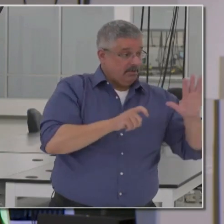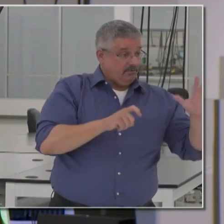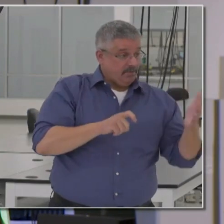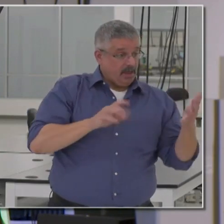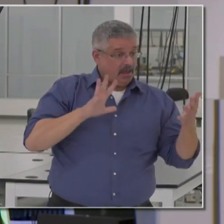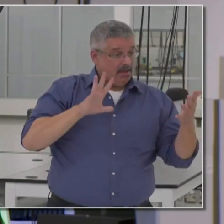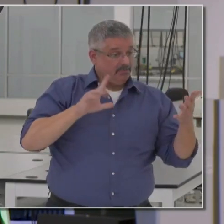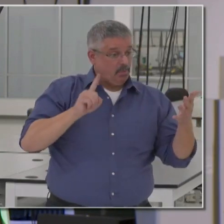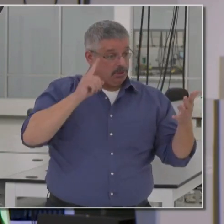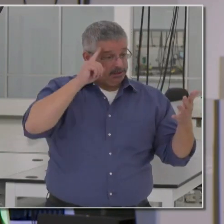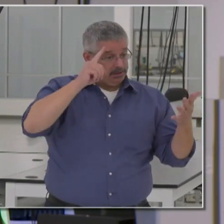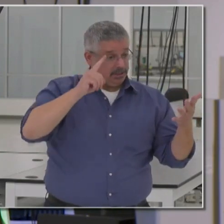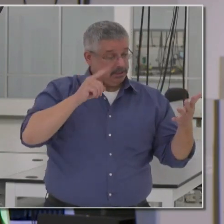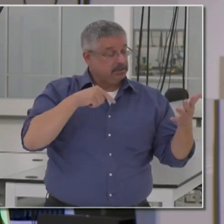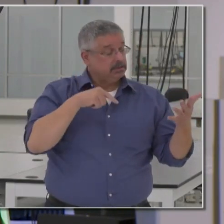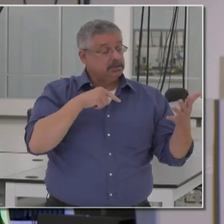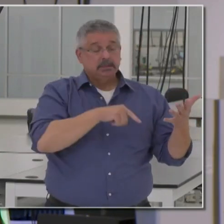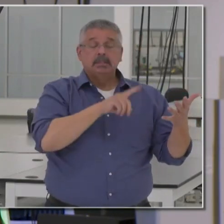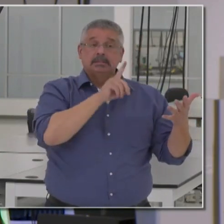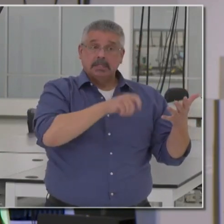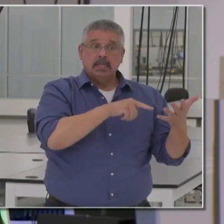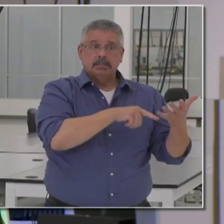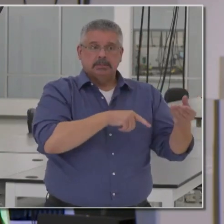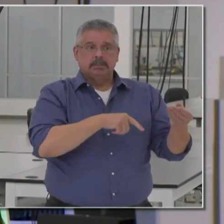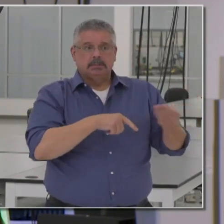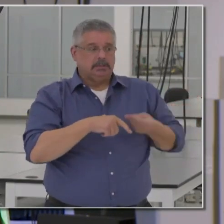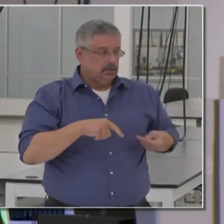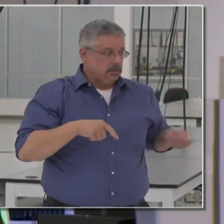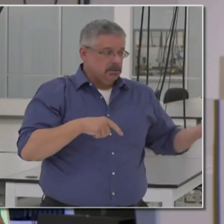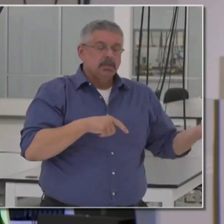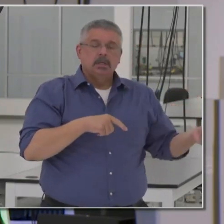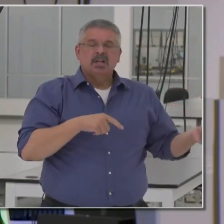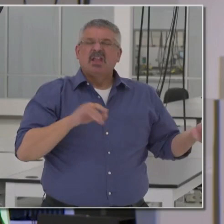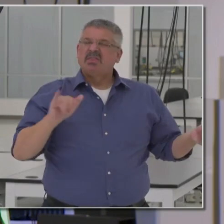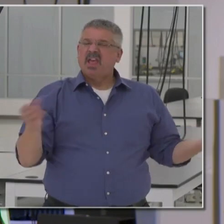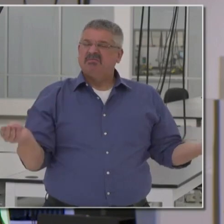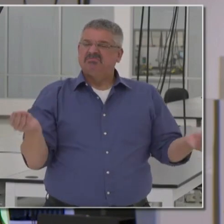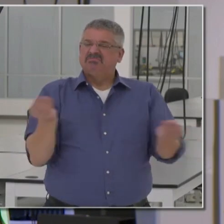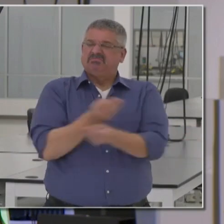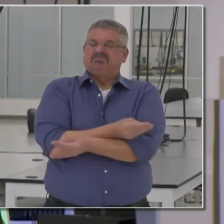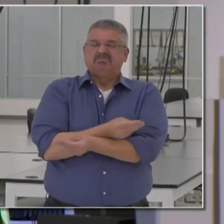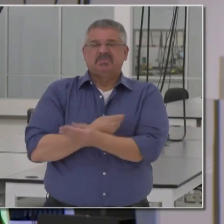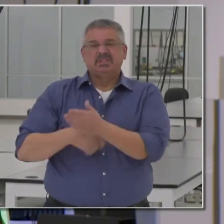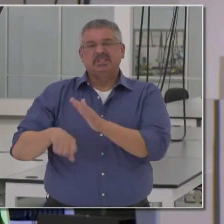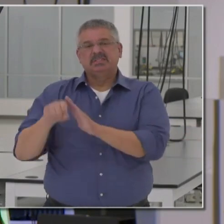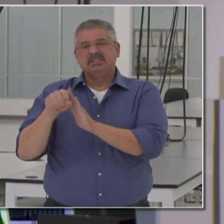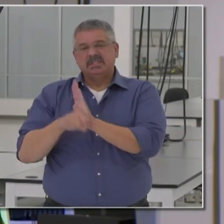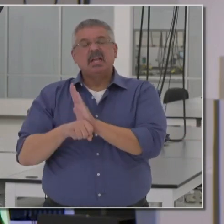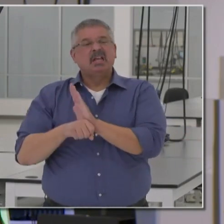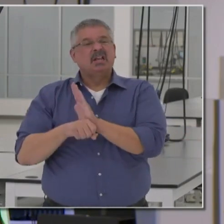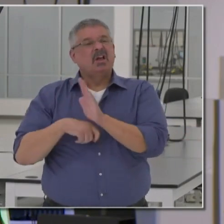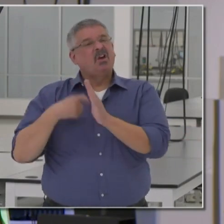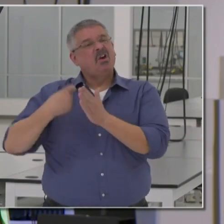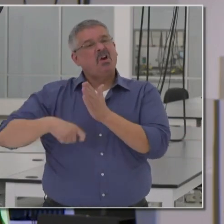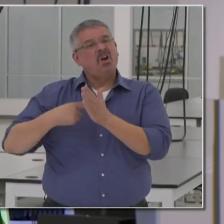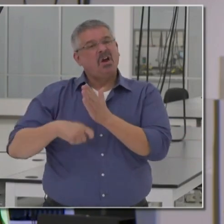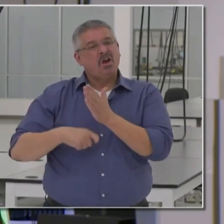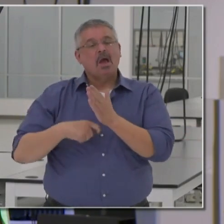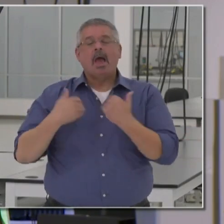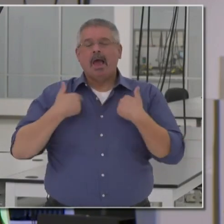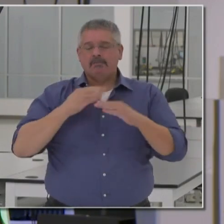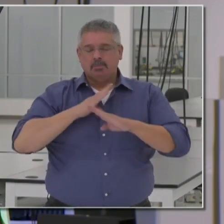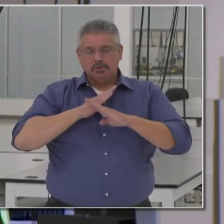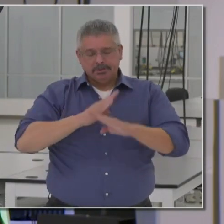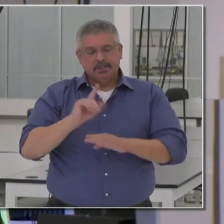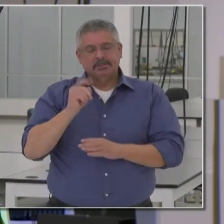.51 is set aside to help reimburse the up-front costs. We have protections